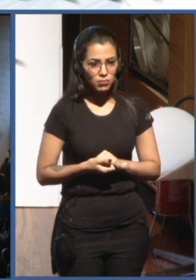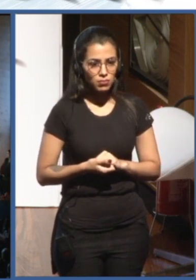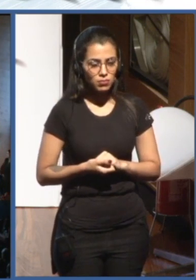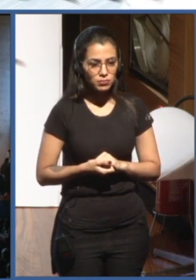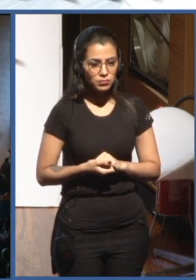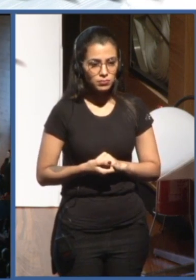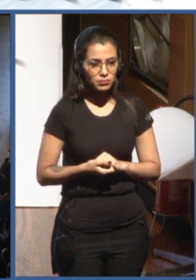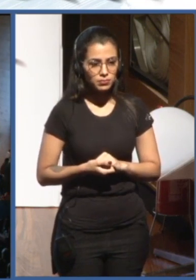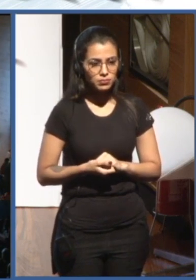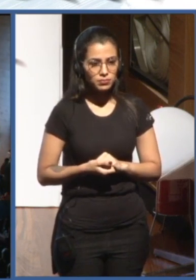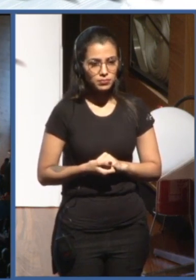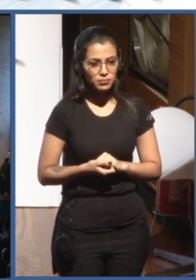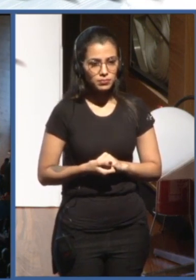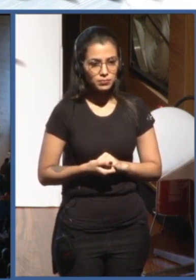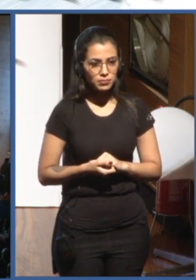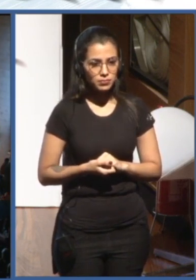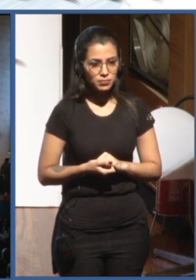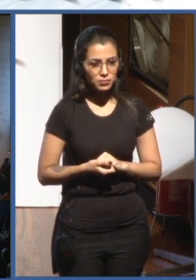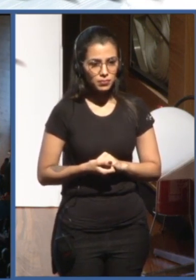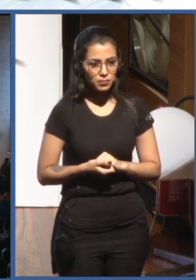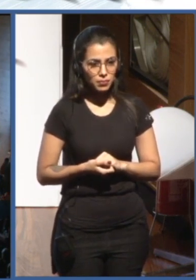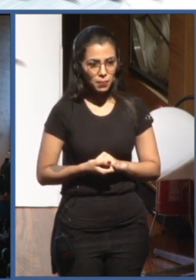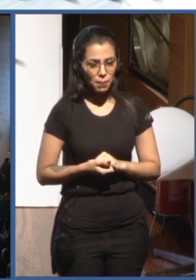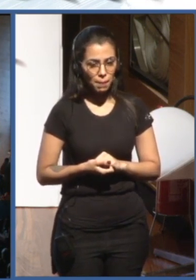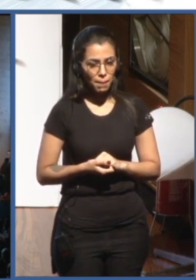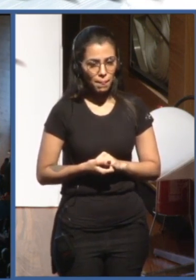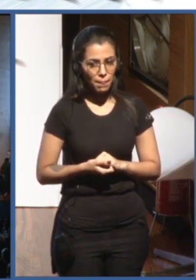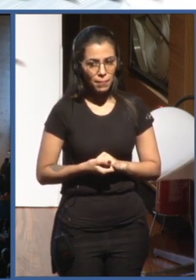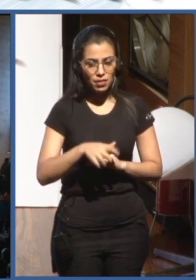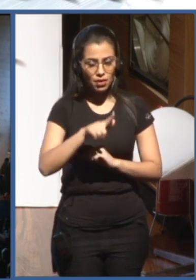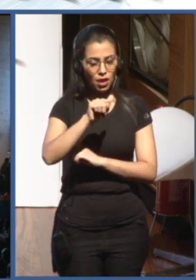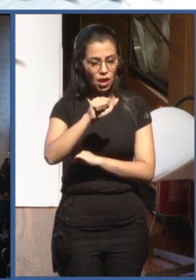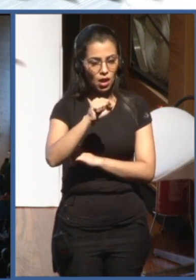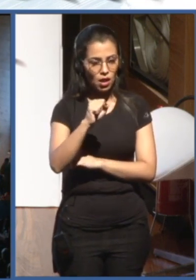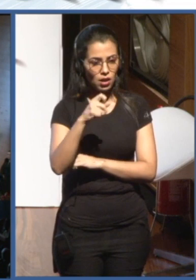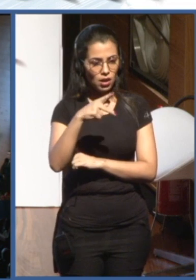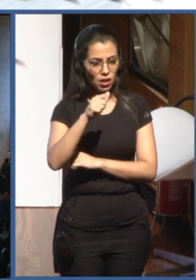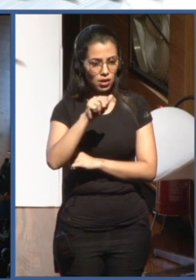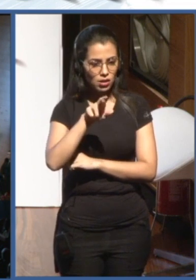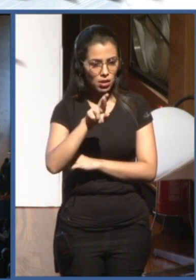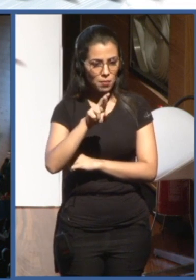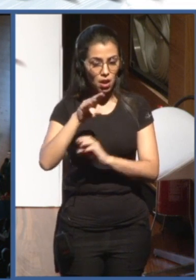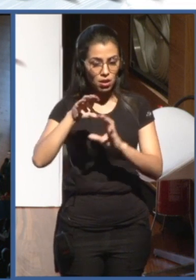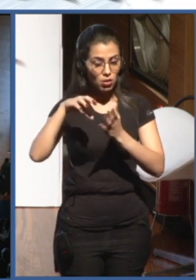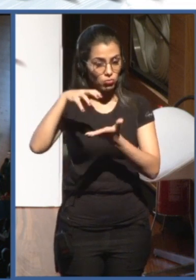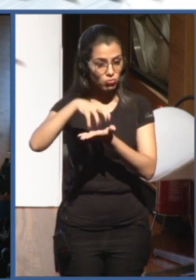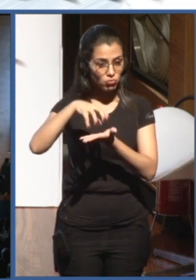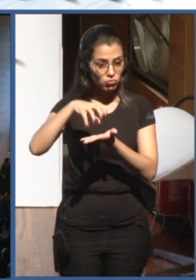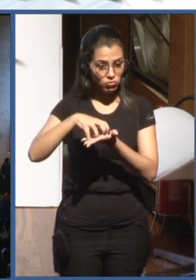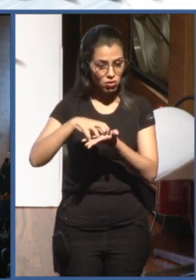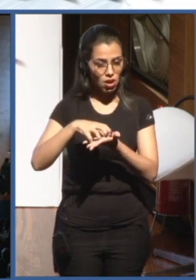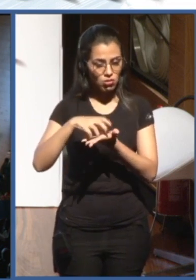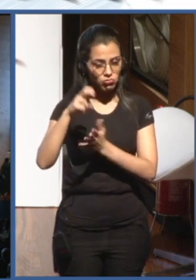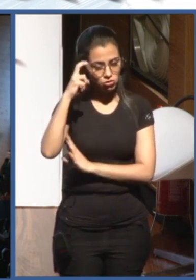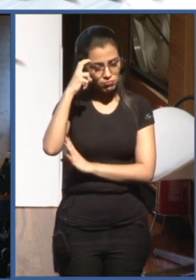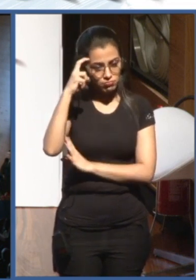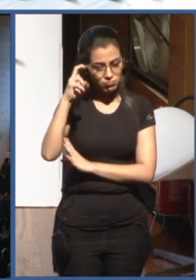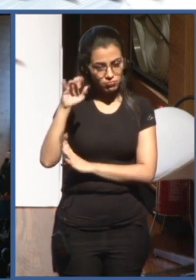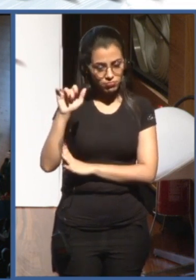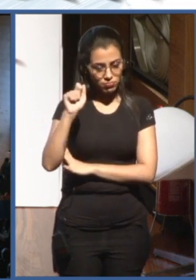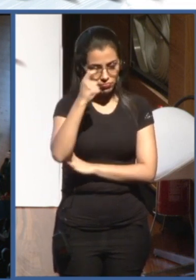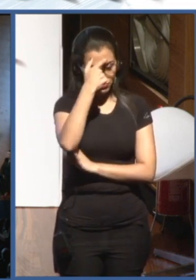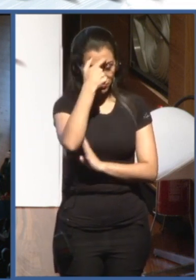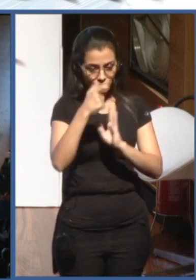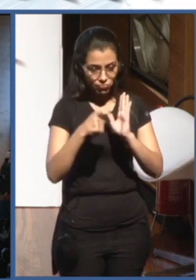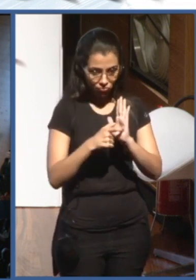Gaspar Hjatshlej, the International Research Center on Artificial Intelligence at the Josef Stefan Institute in Ljubljana, Slovenia.